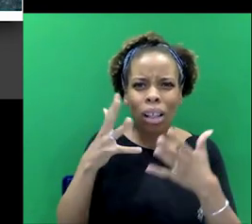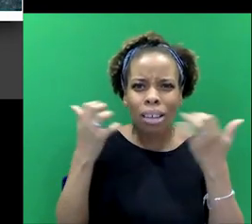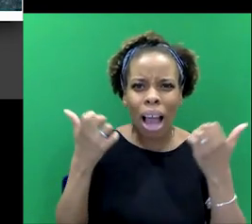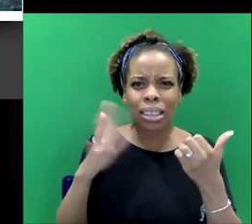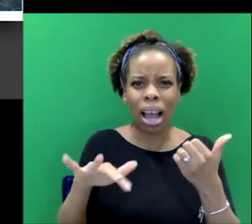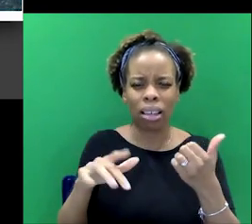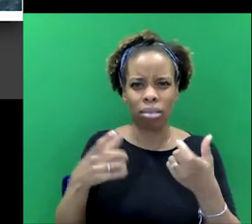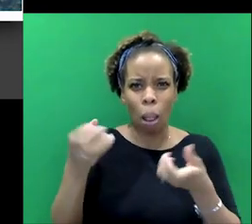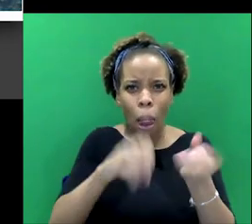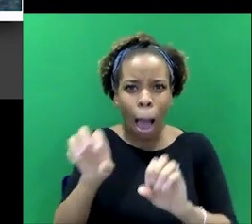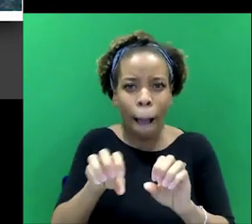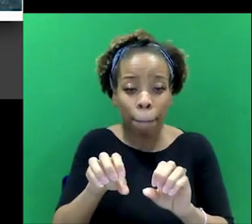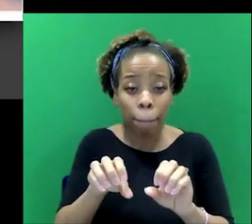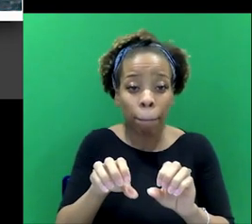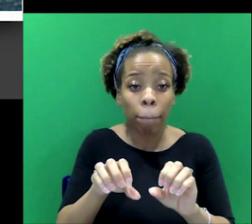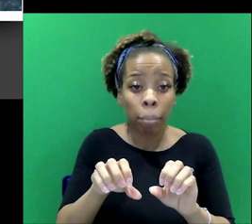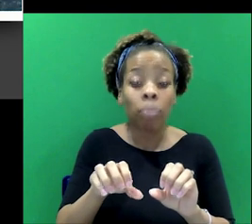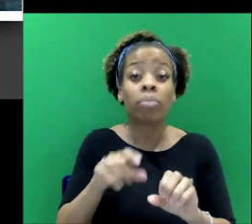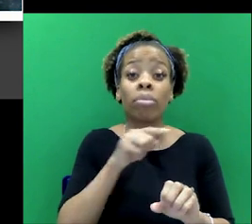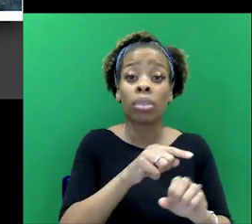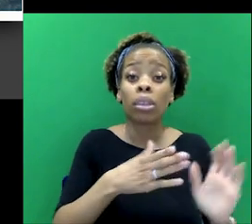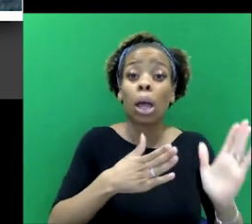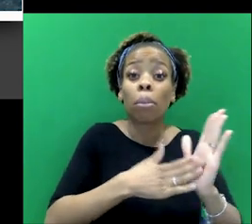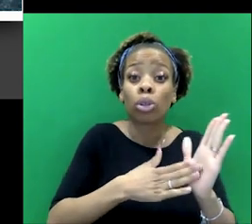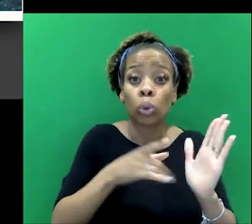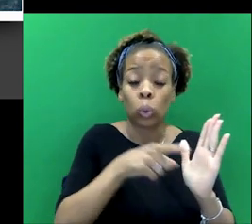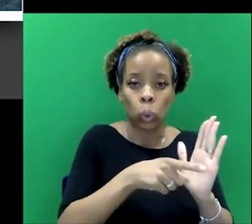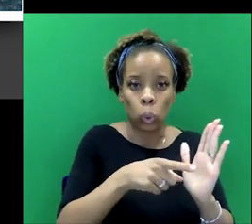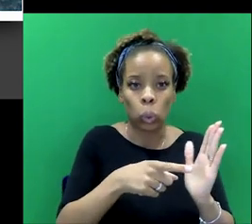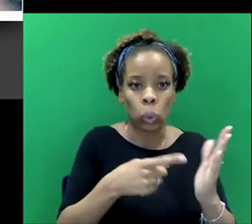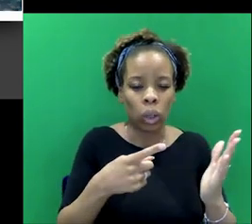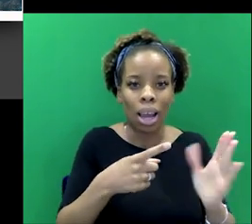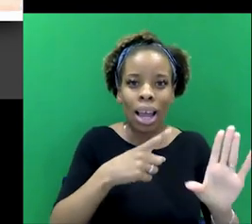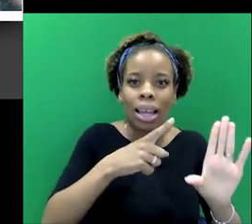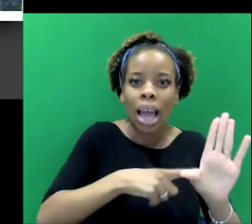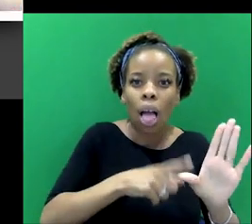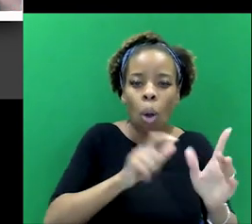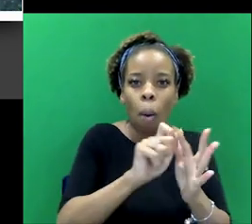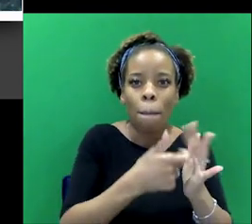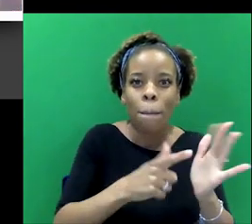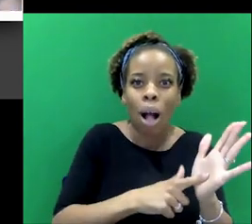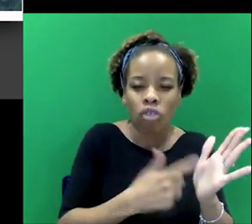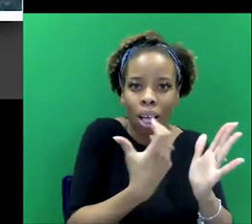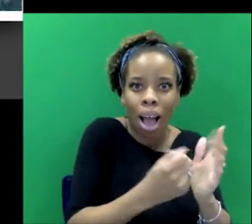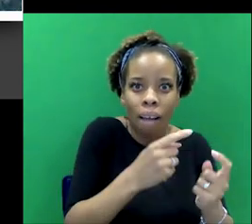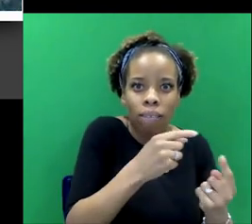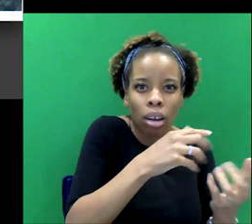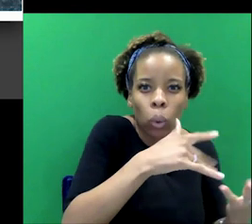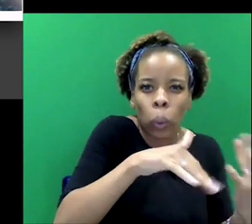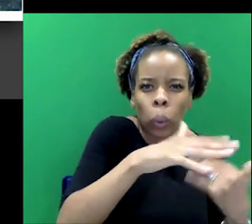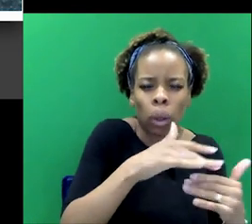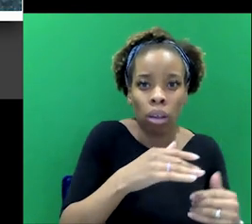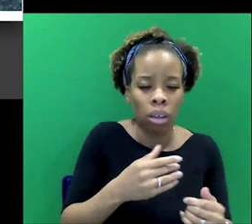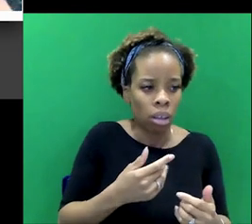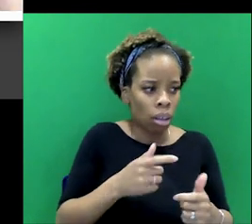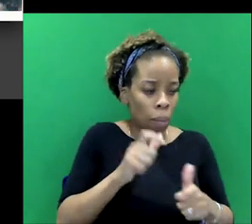And then we have, as you say, Fu Min Shu, who plays into the fears of the yellow peril. So we have all of these fears of the foreign other